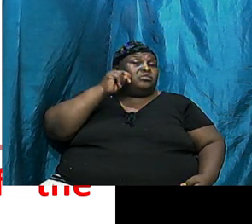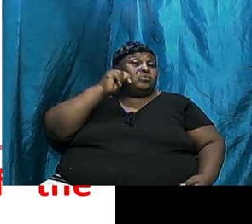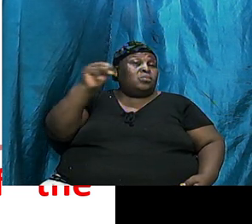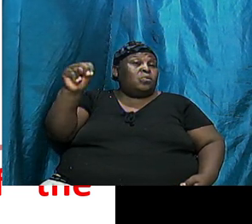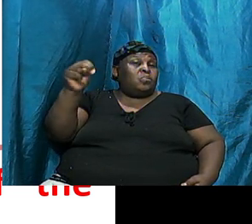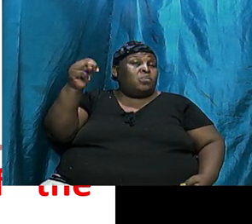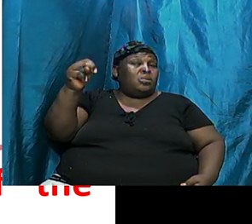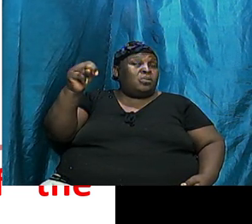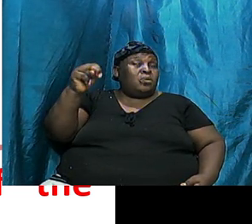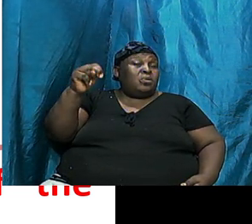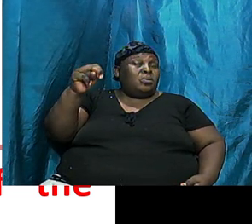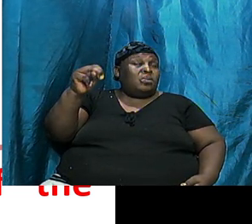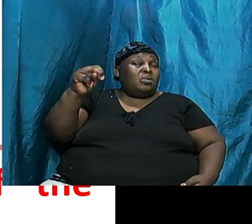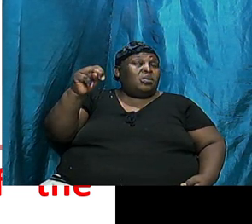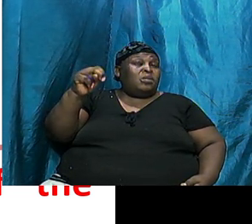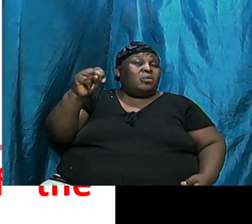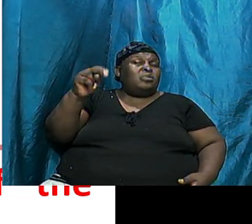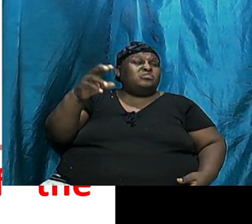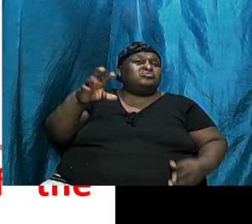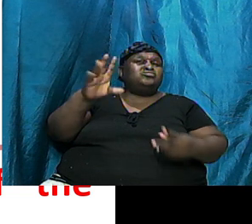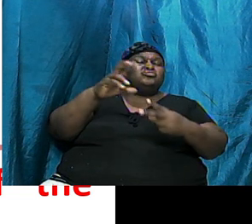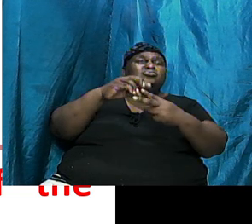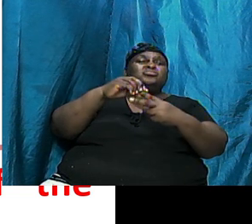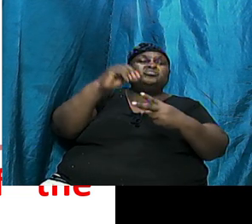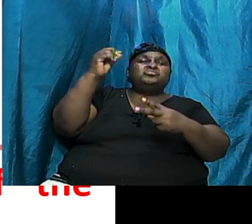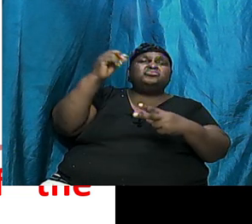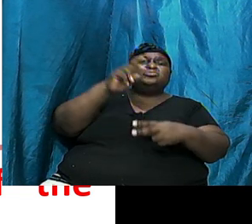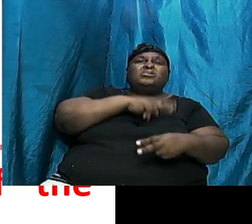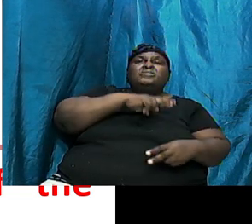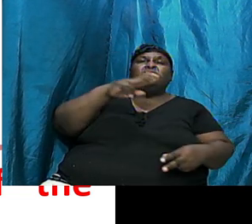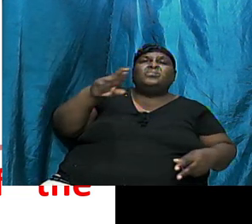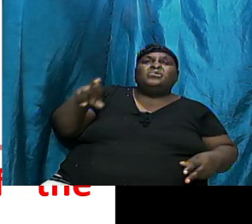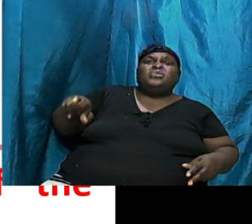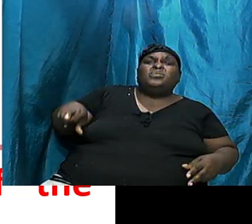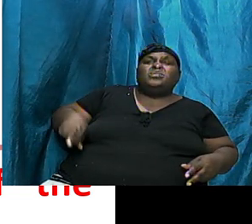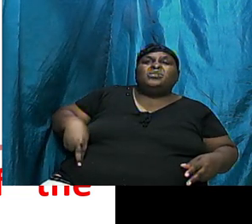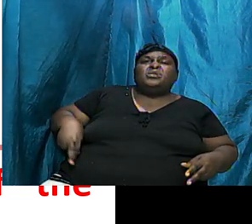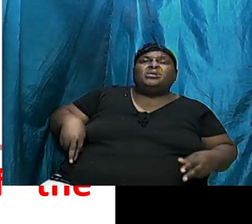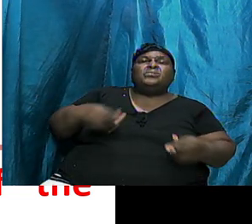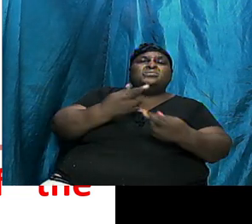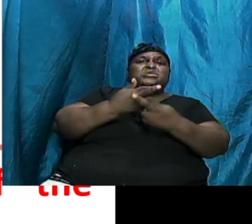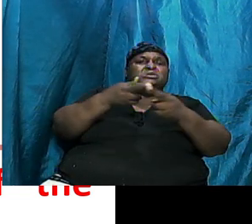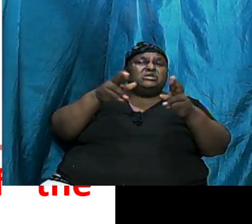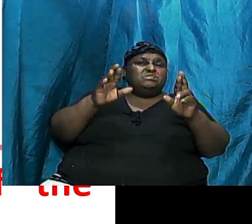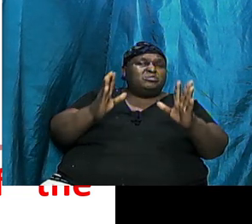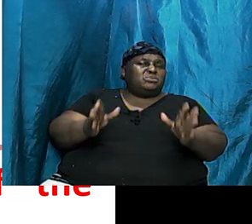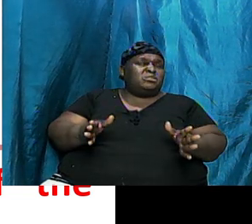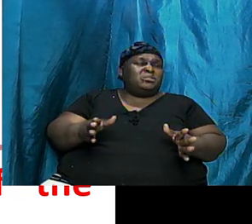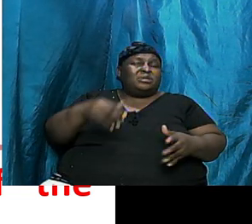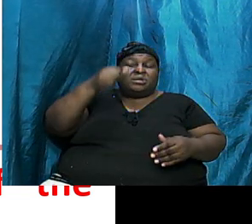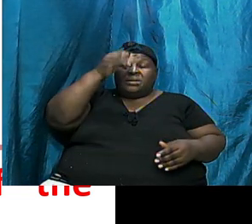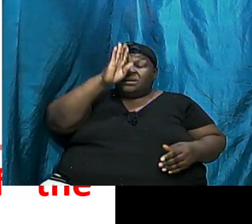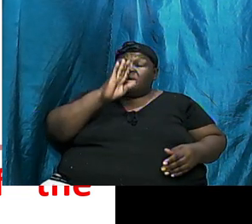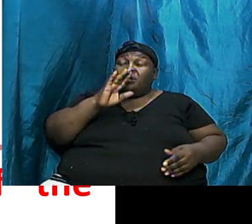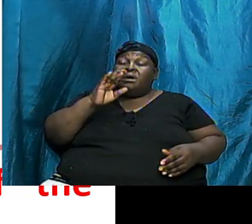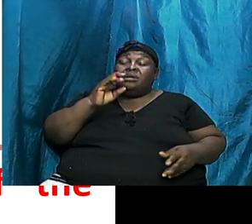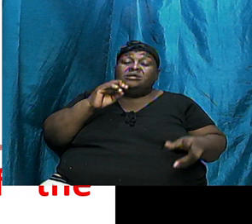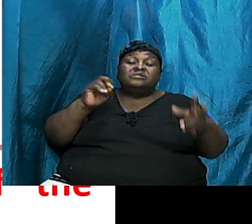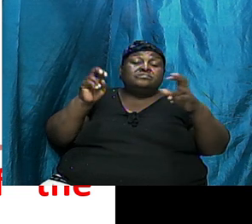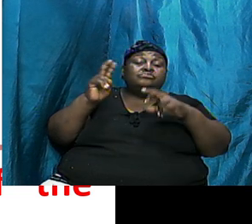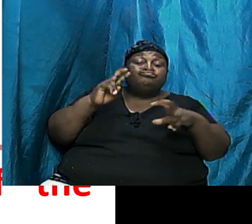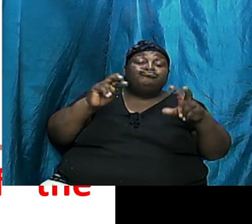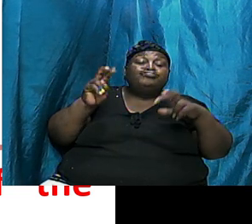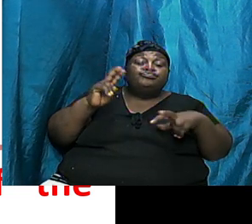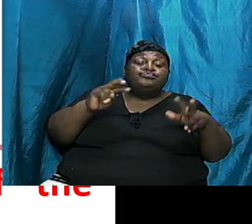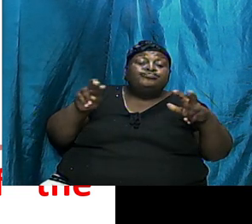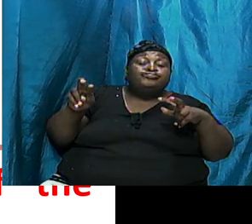the royal line of the redeemer. God looked down and let us look what happened.